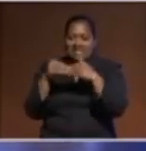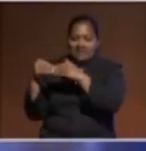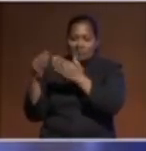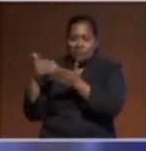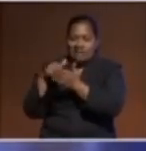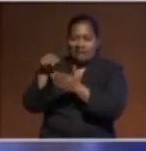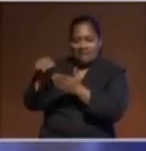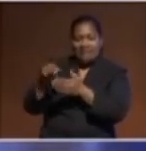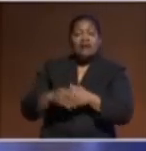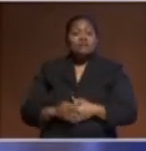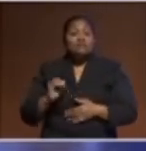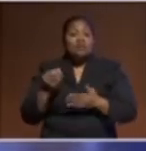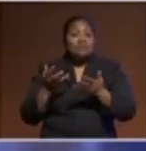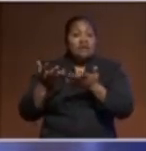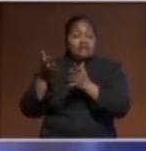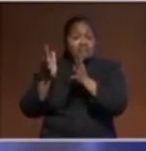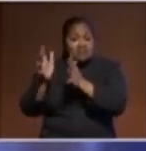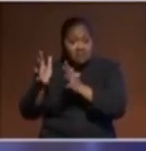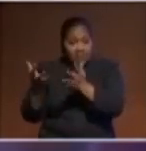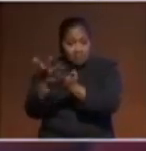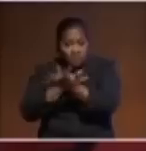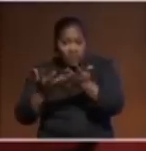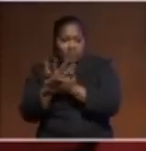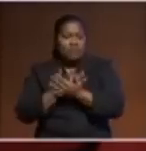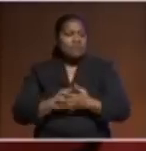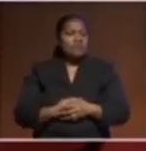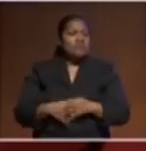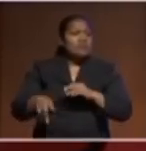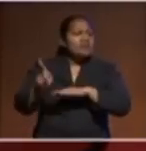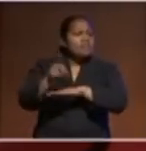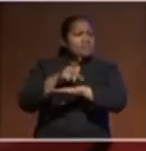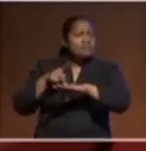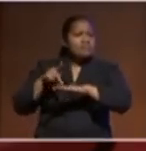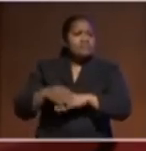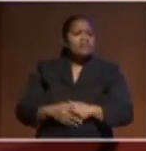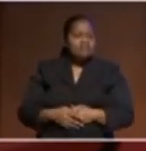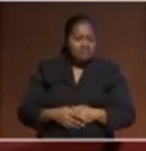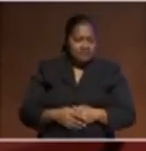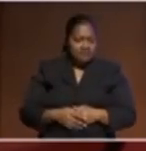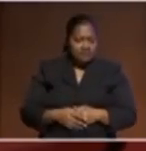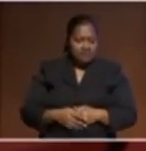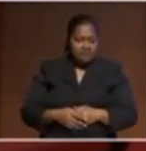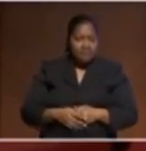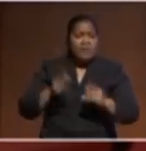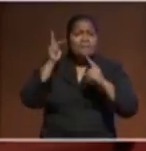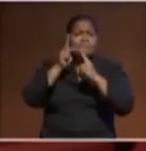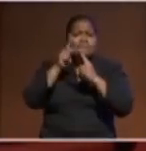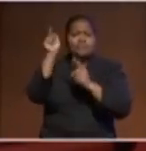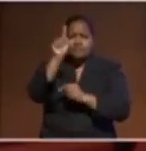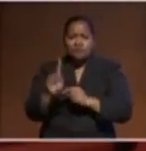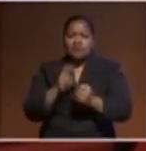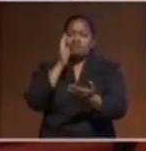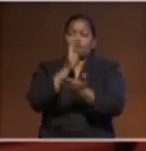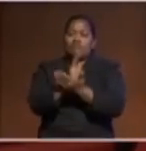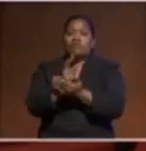Talanoa. It's in the Pacific, you know, we know it by many different languages and so forth. But the purpose today is really to